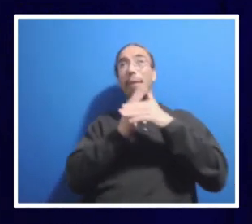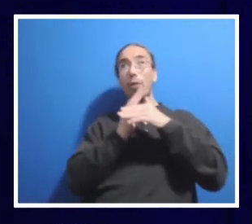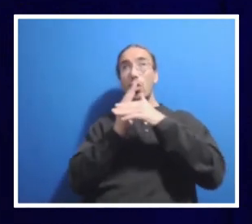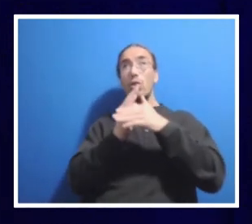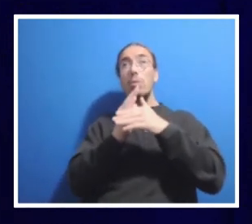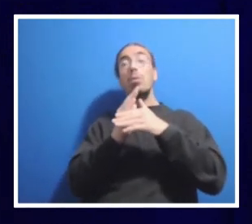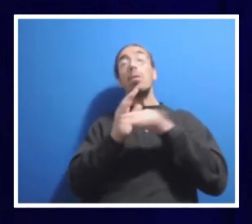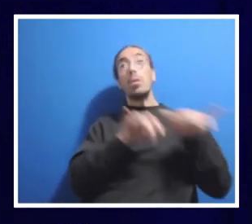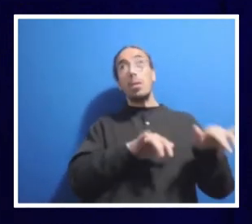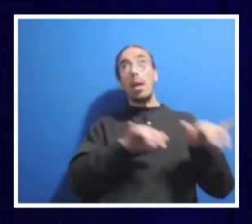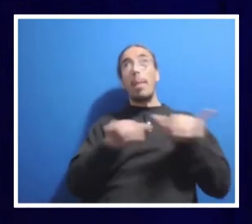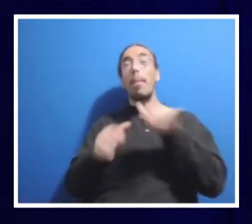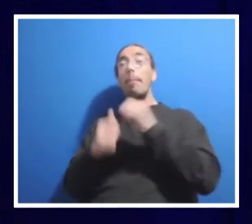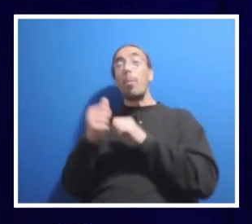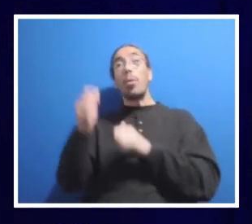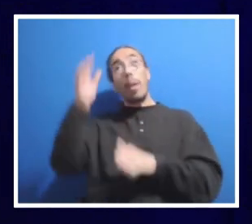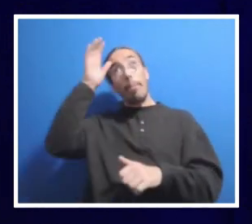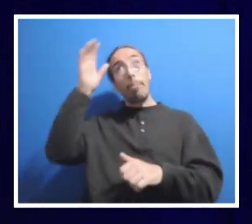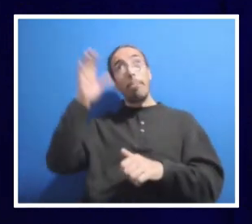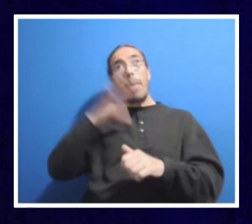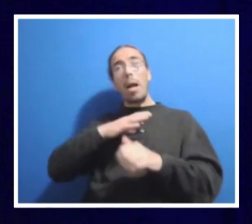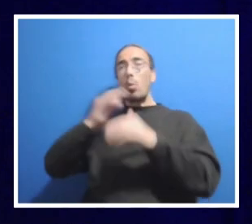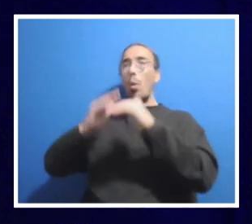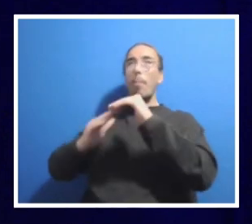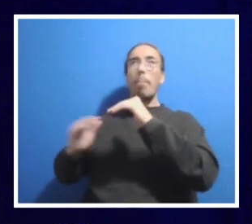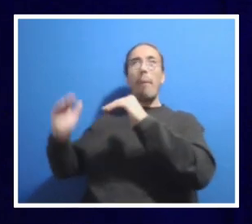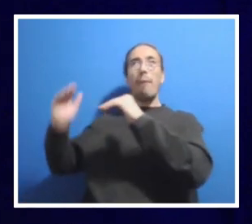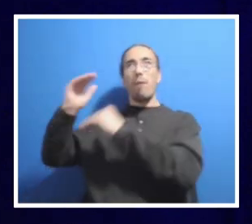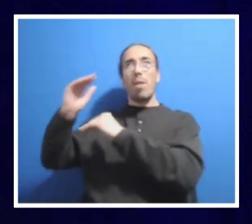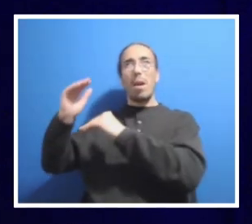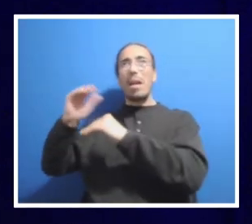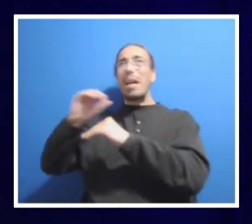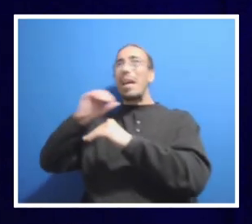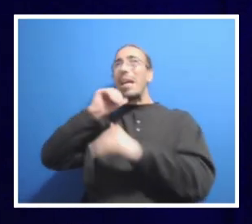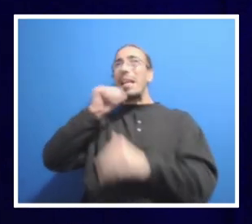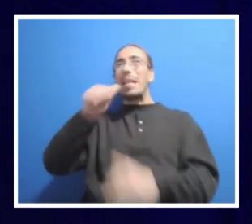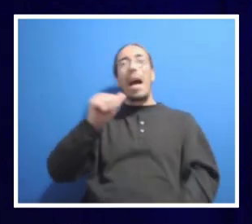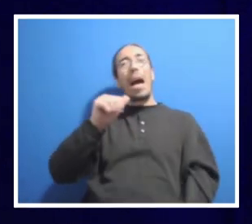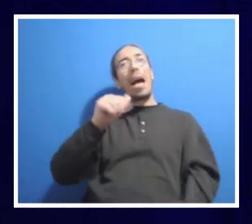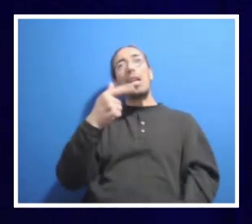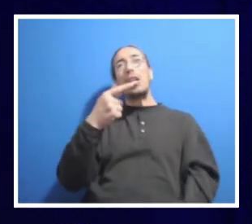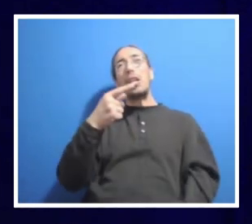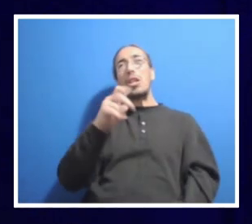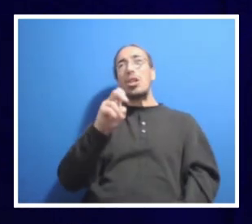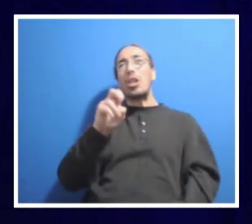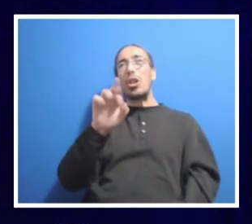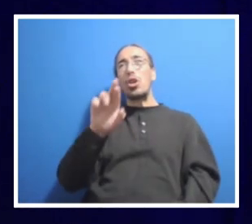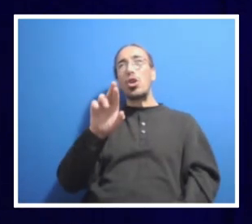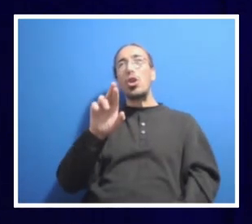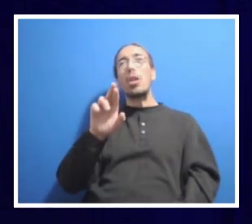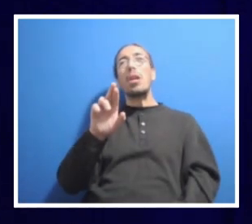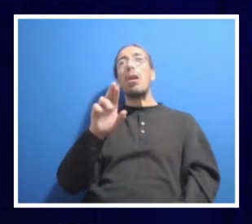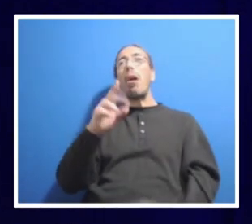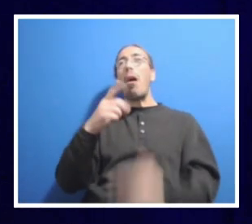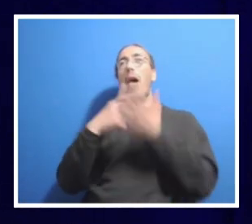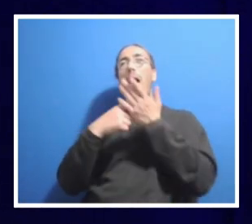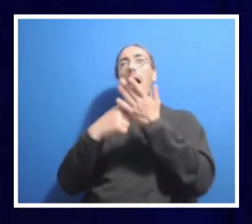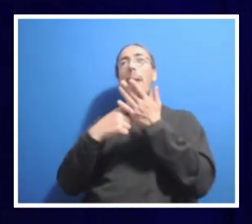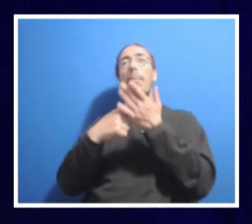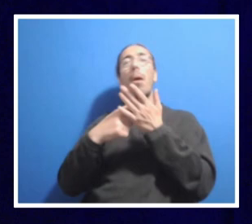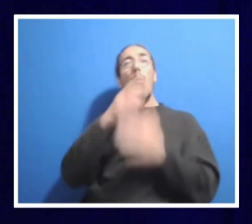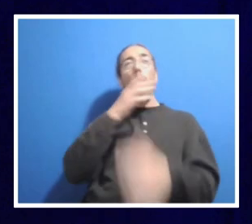of the men were above the median. It is not a gender argument. You know, I want you to know people might say, oh,